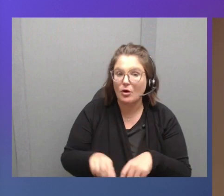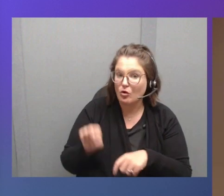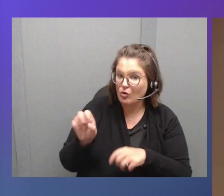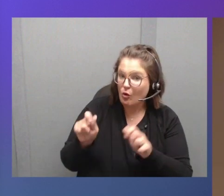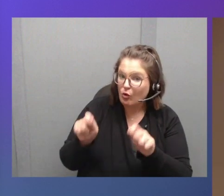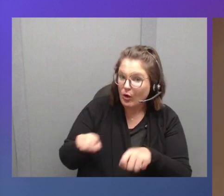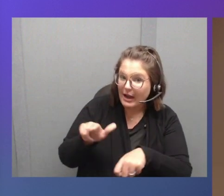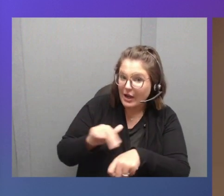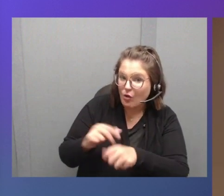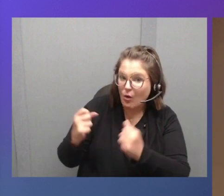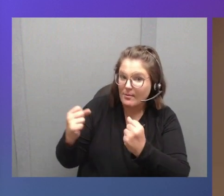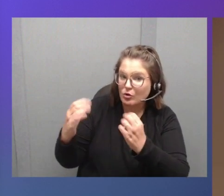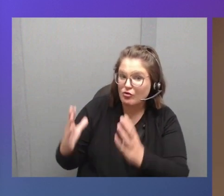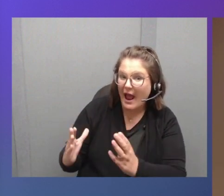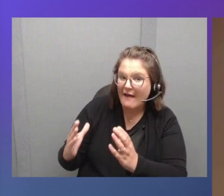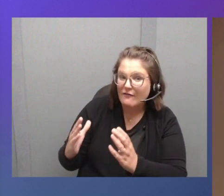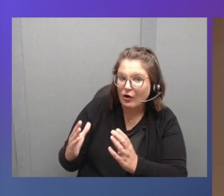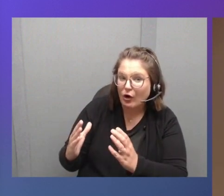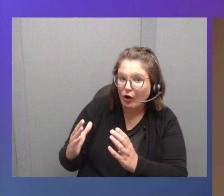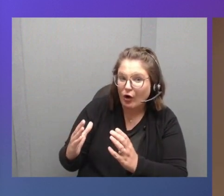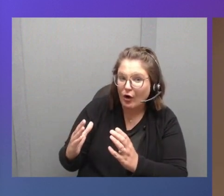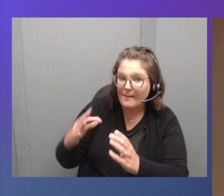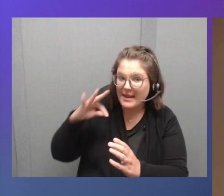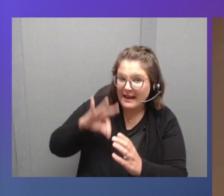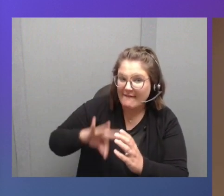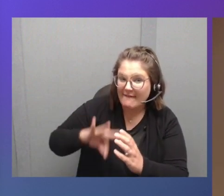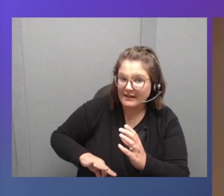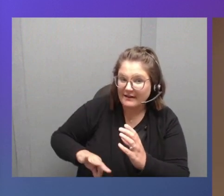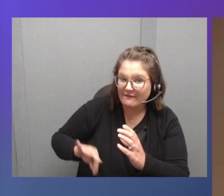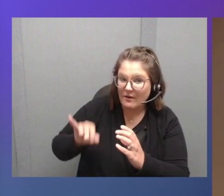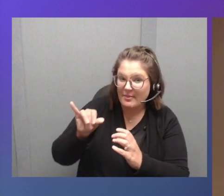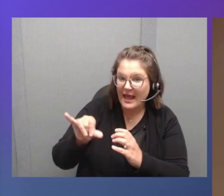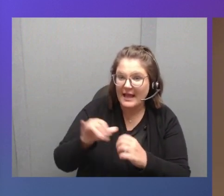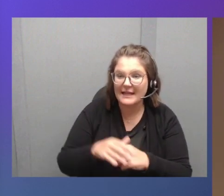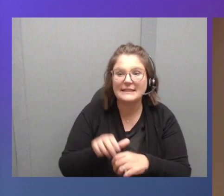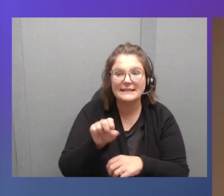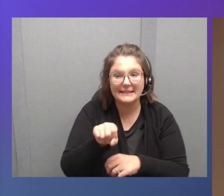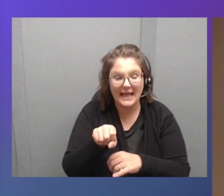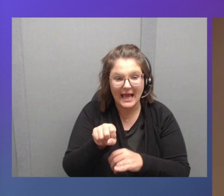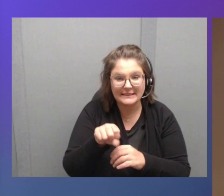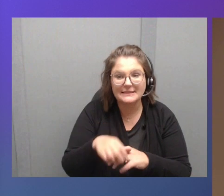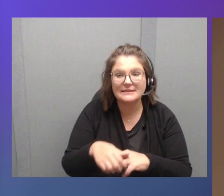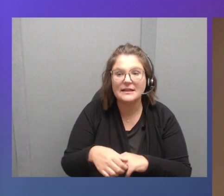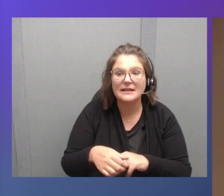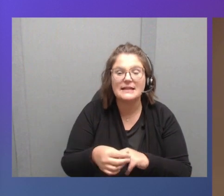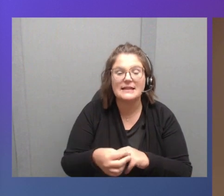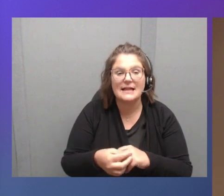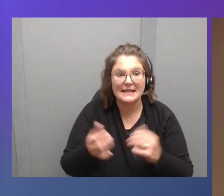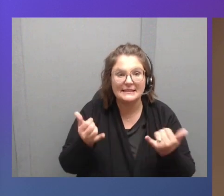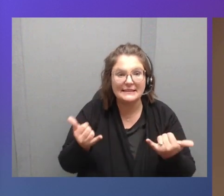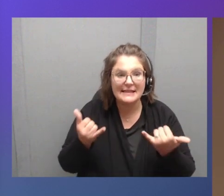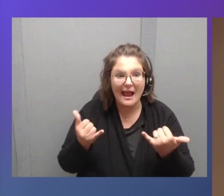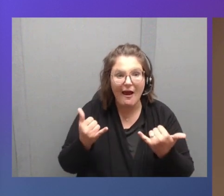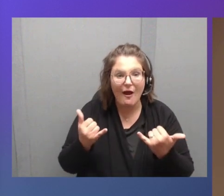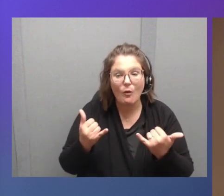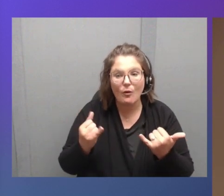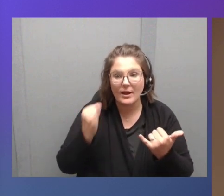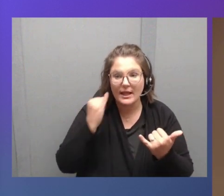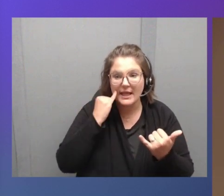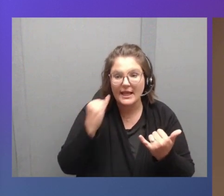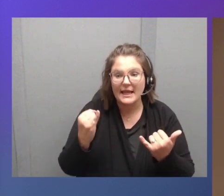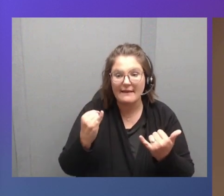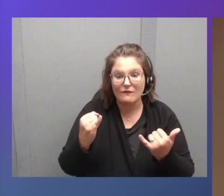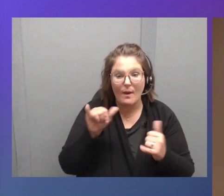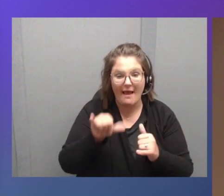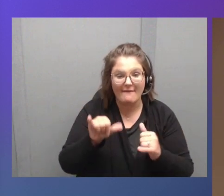besides road conditions? Yeah, so the other information about the EV range estimate is that now if you actually have an electric vehicle,